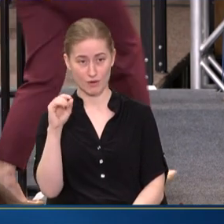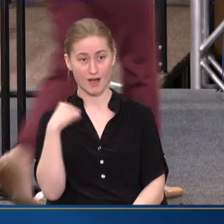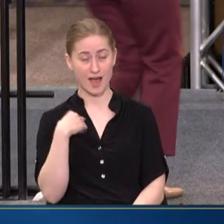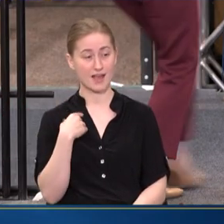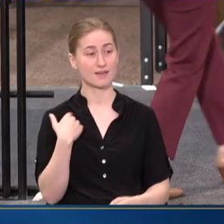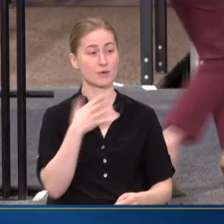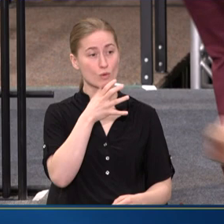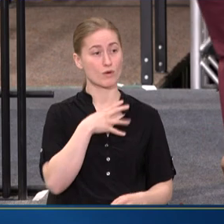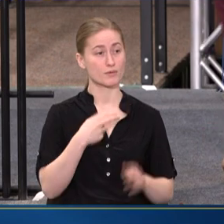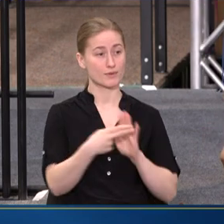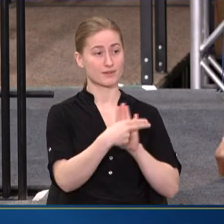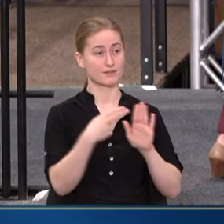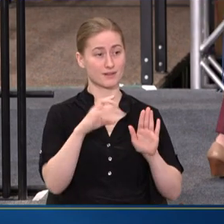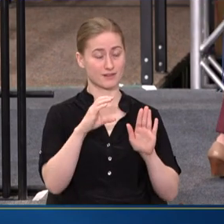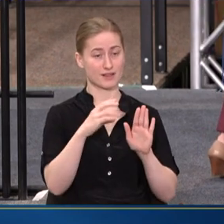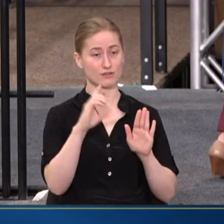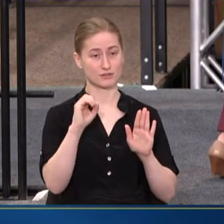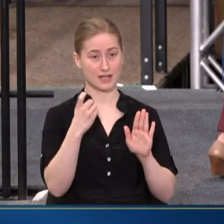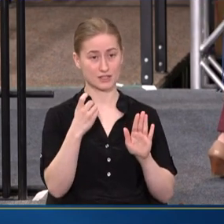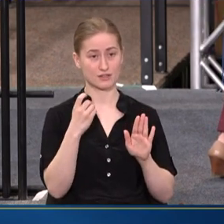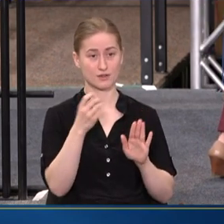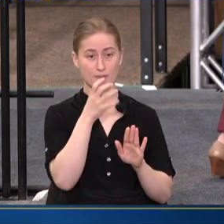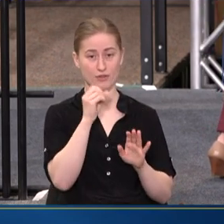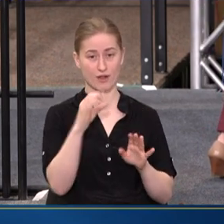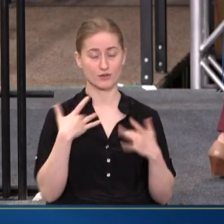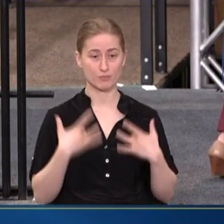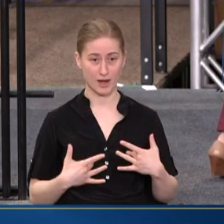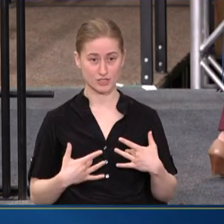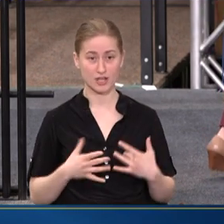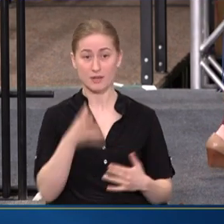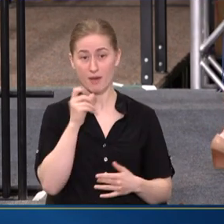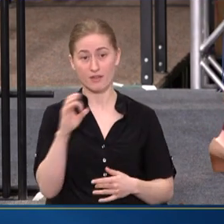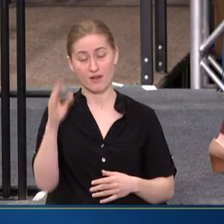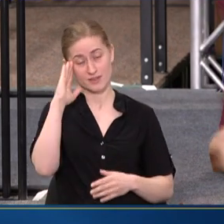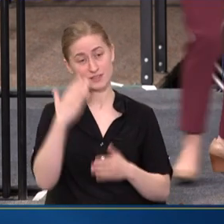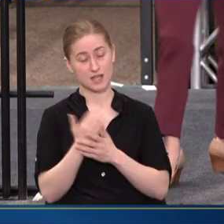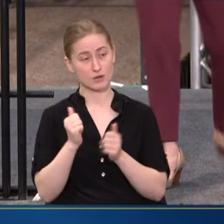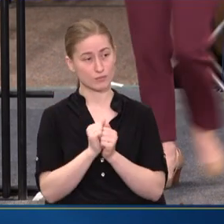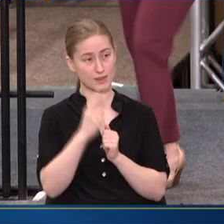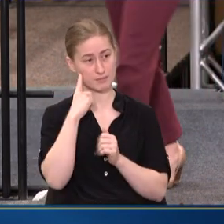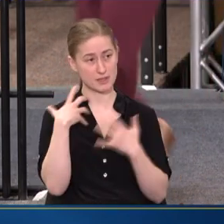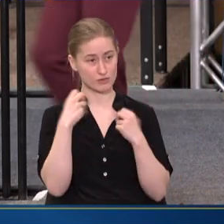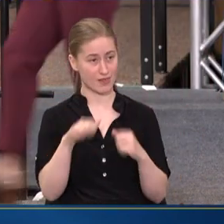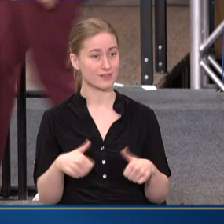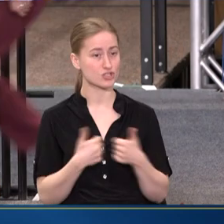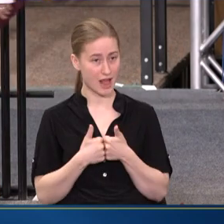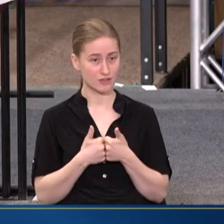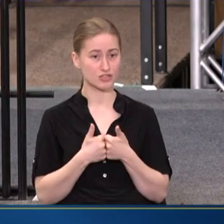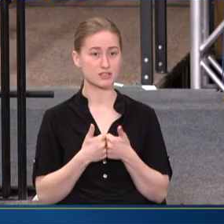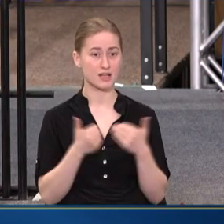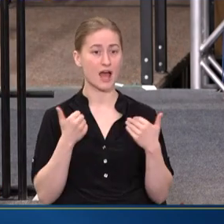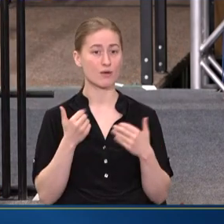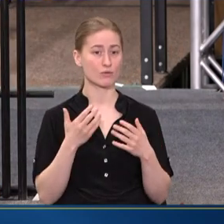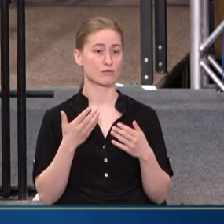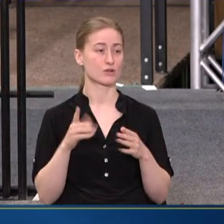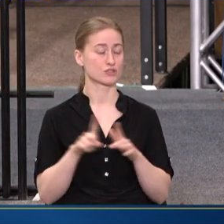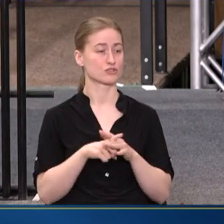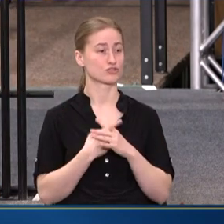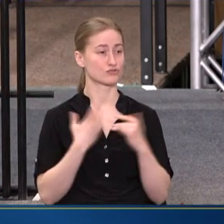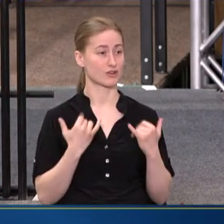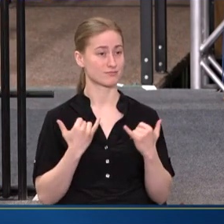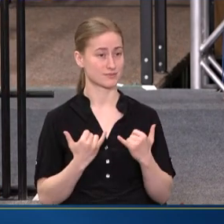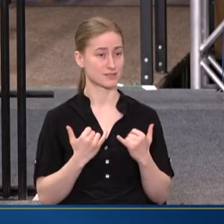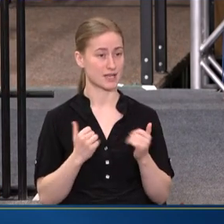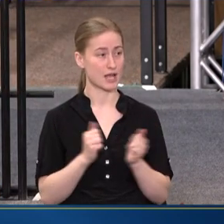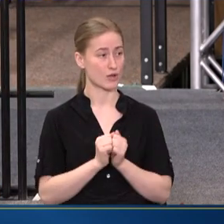DEPRESSION AND THE MOTHER OF A SON WITH MENTAL HEALTH CHALLENGES. I WOULD LIKE TO OPEN MY REMARKS THIS MORNING